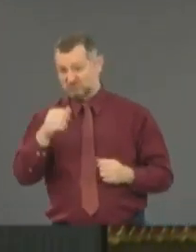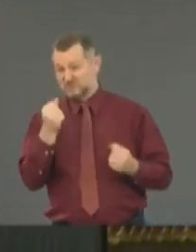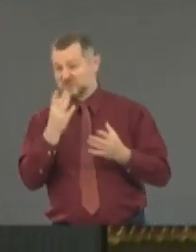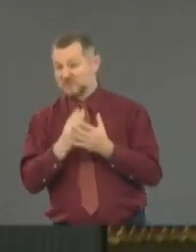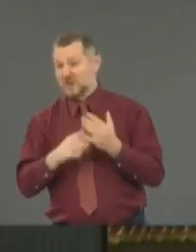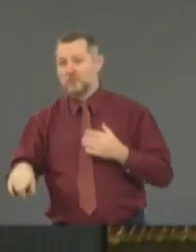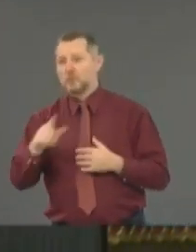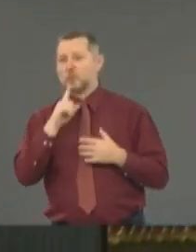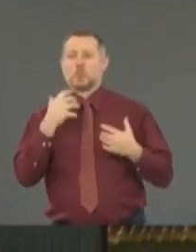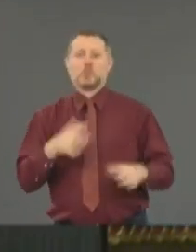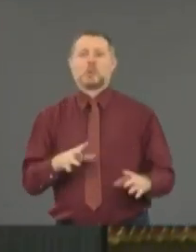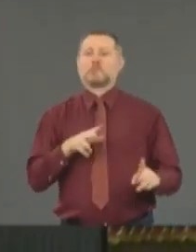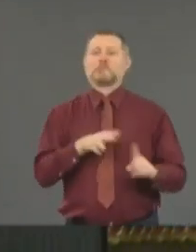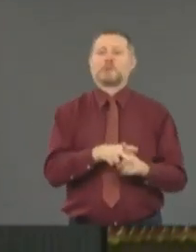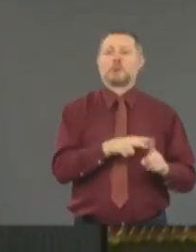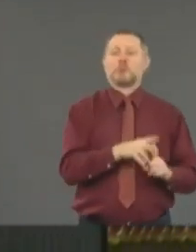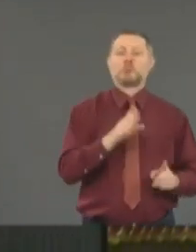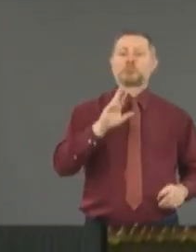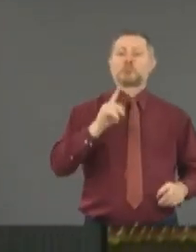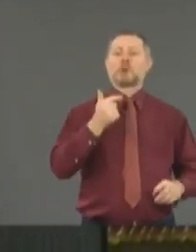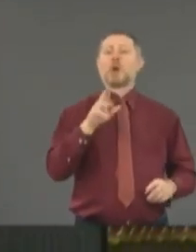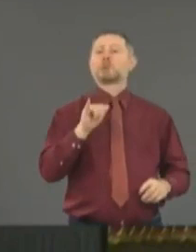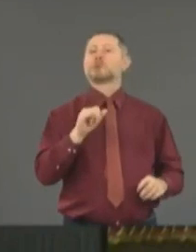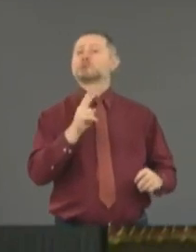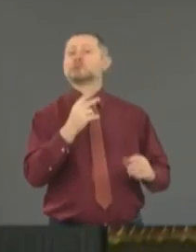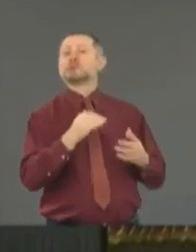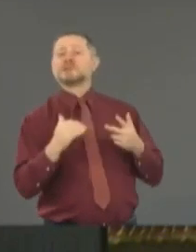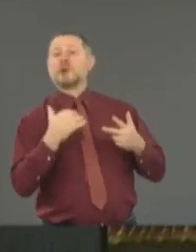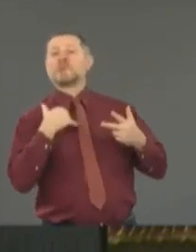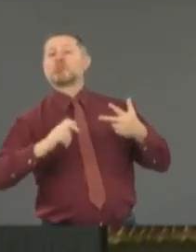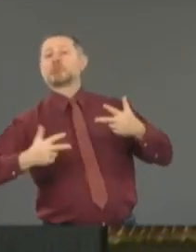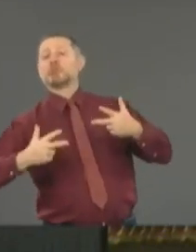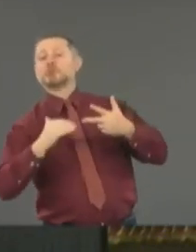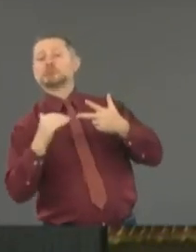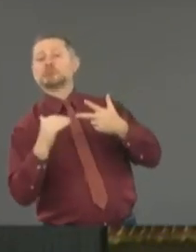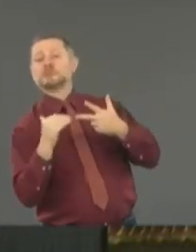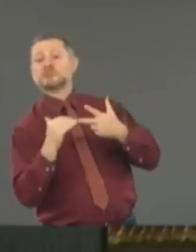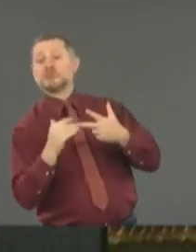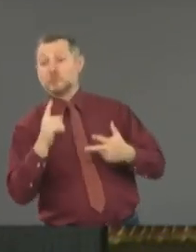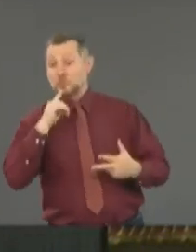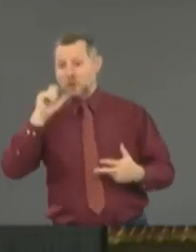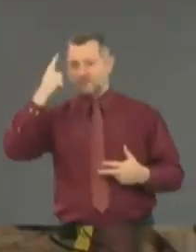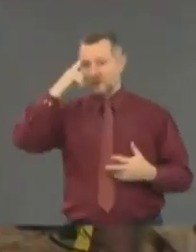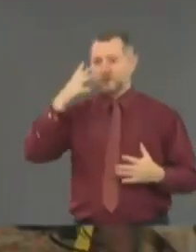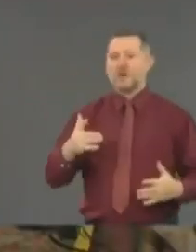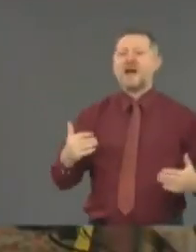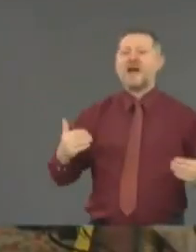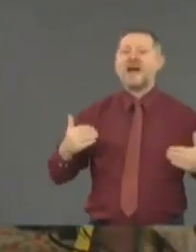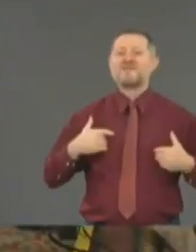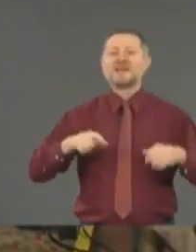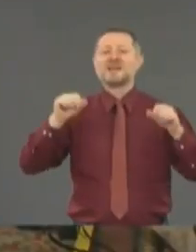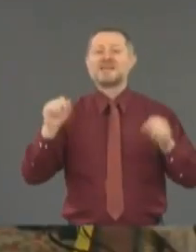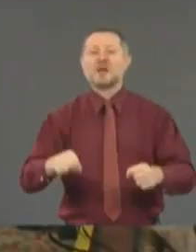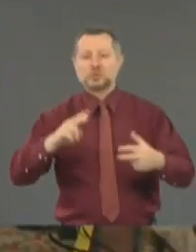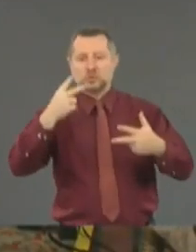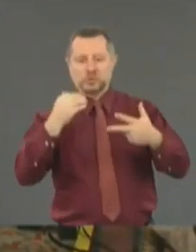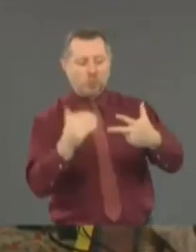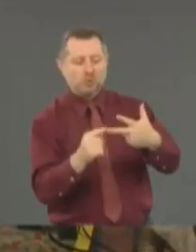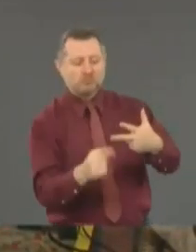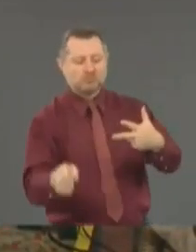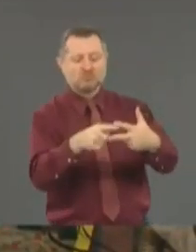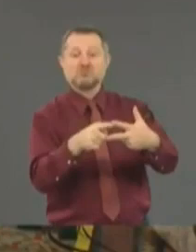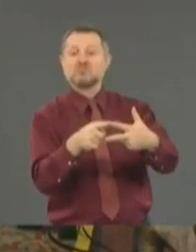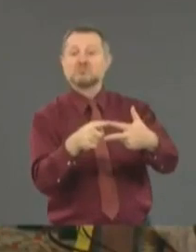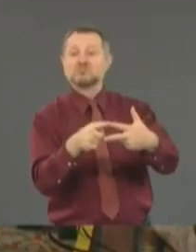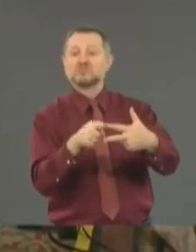3, but they have the tools available to them. And I think what the governor is saying is they should use them. So, are they incorrectly applying the law at this